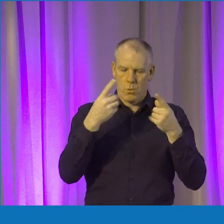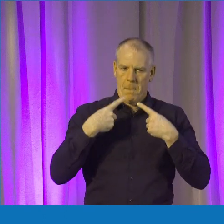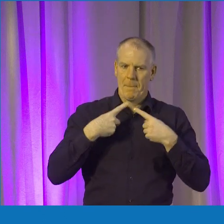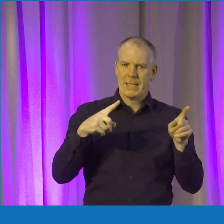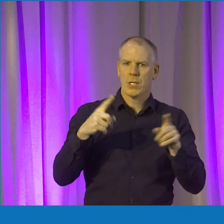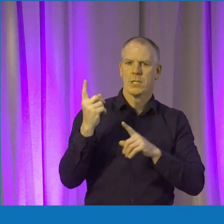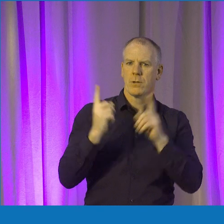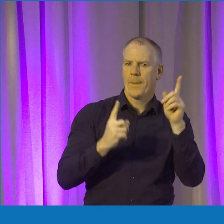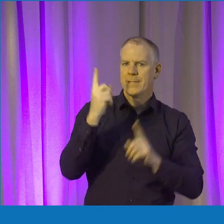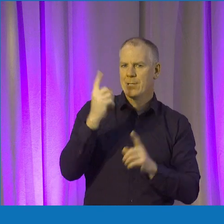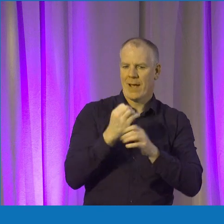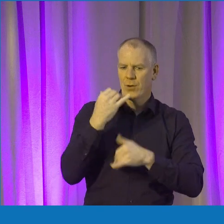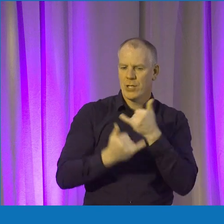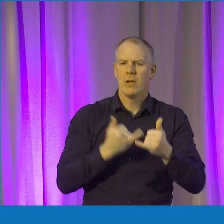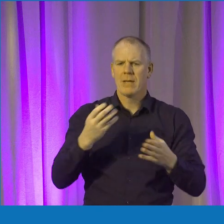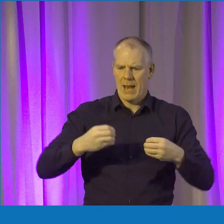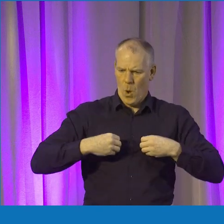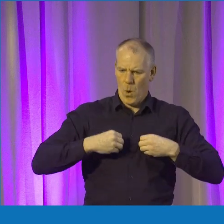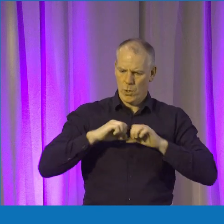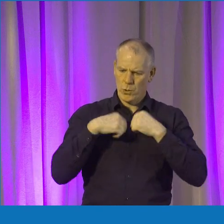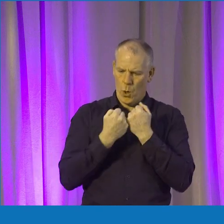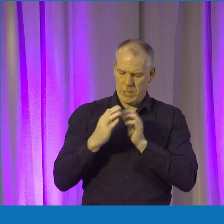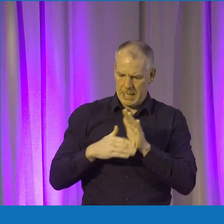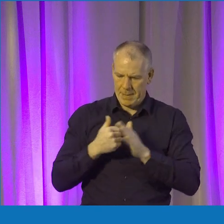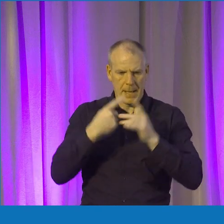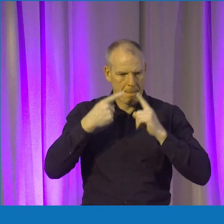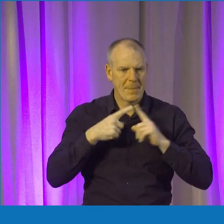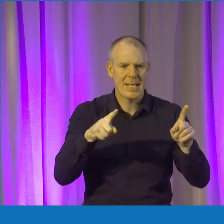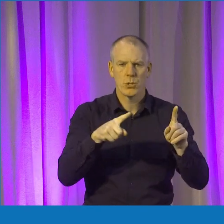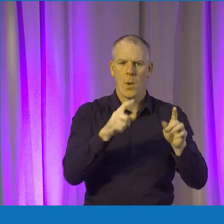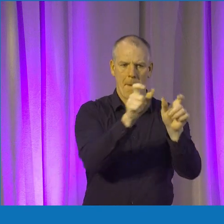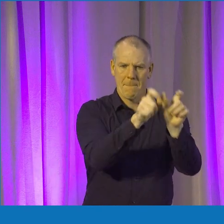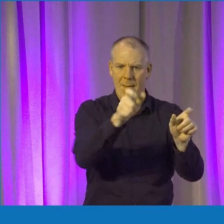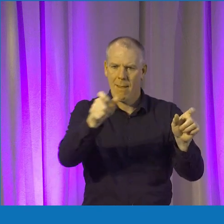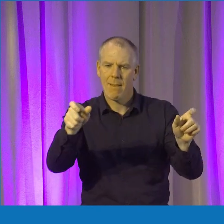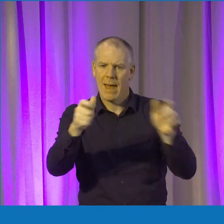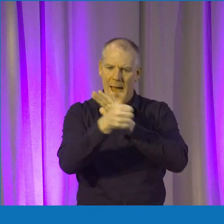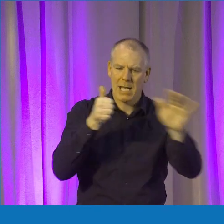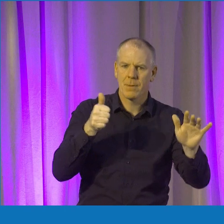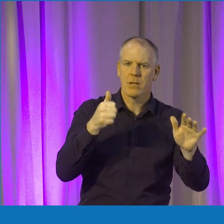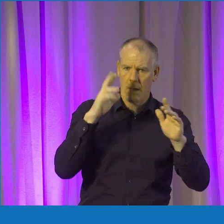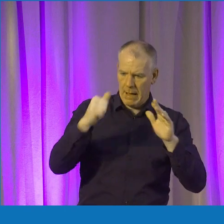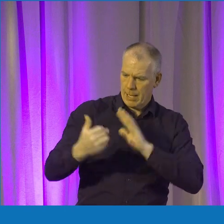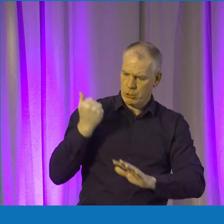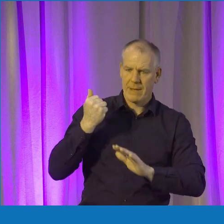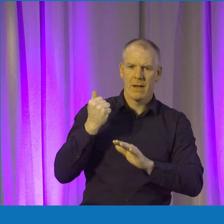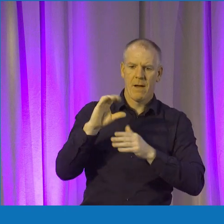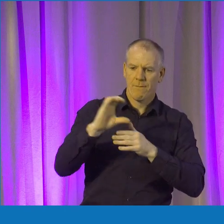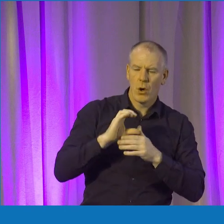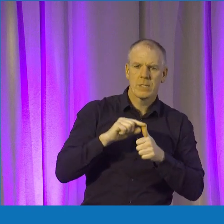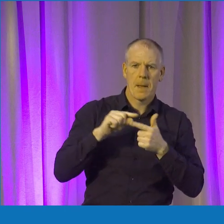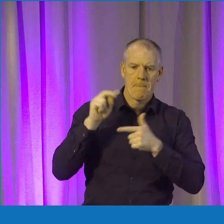every year in which you can pitch your social enterprise to a panel of experts. You can win funding and mentorship.